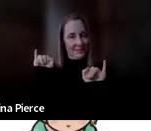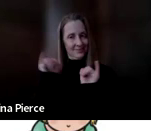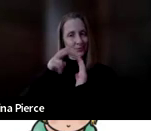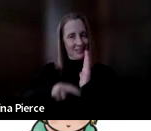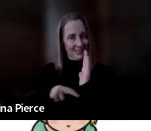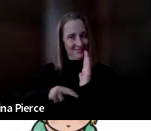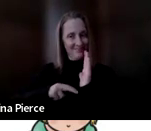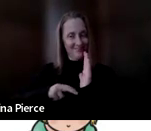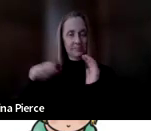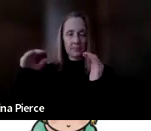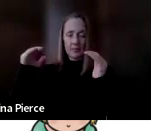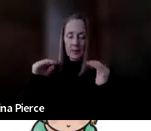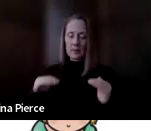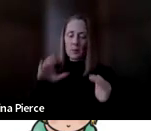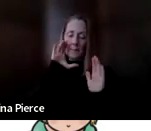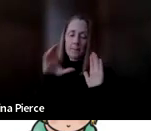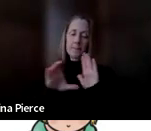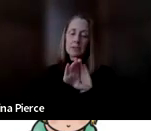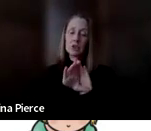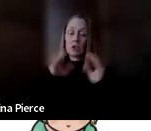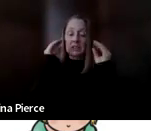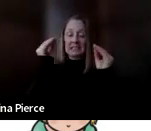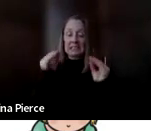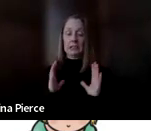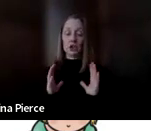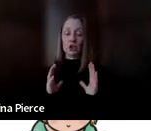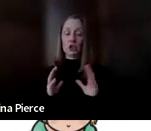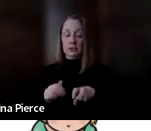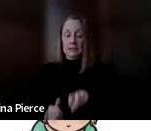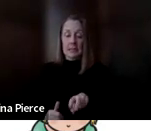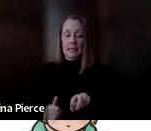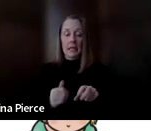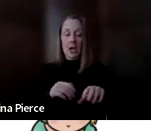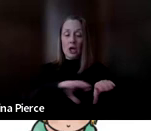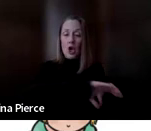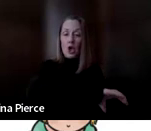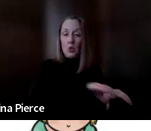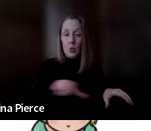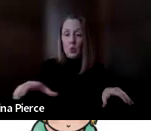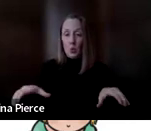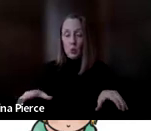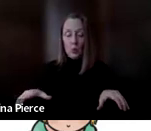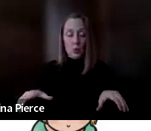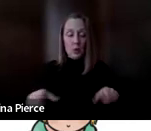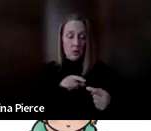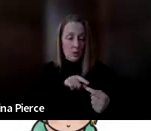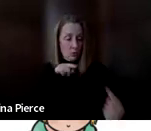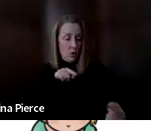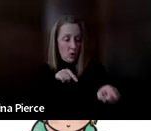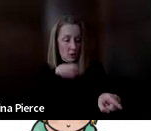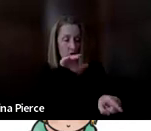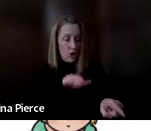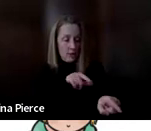Another picture I have on this slide is of a teacher sitting at a U table holding a book up and the child sitting across from them